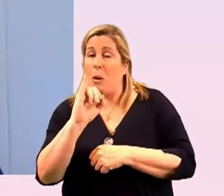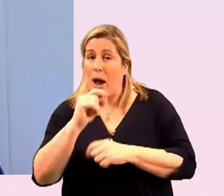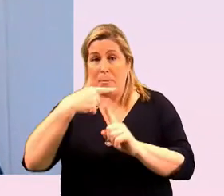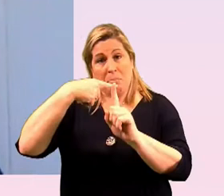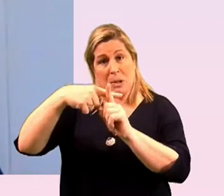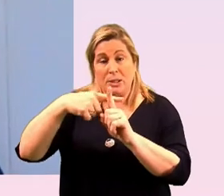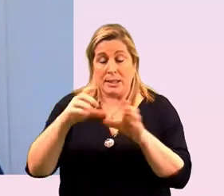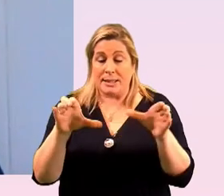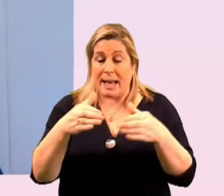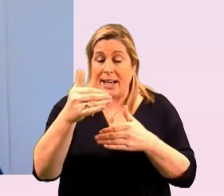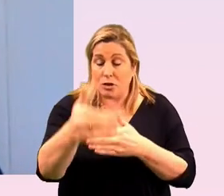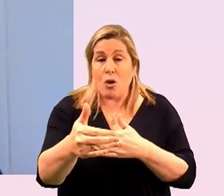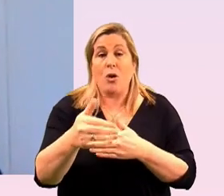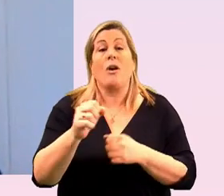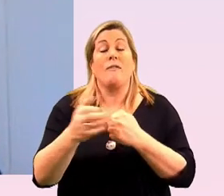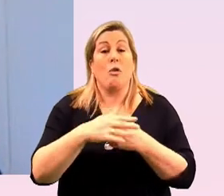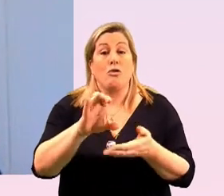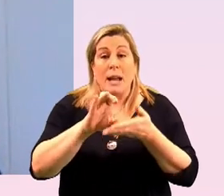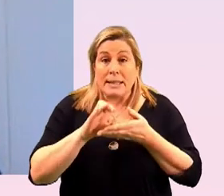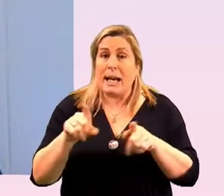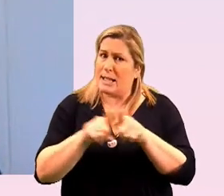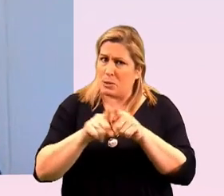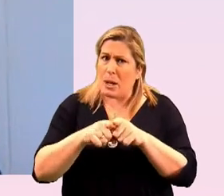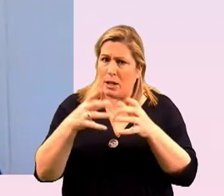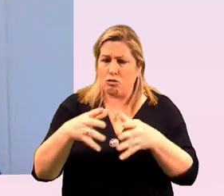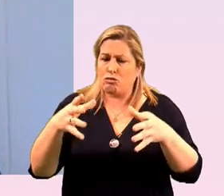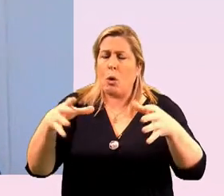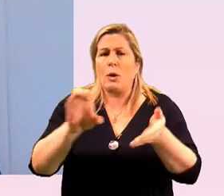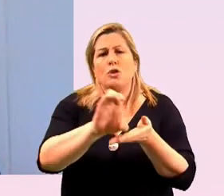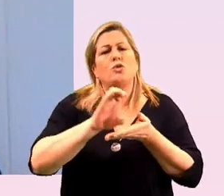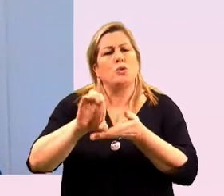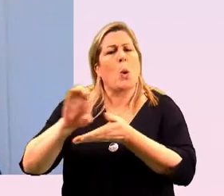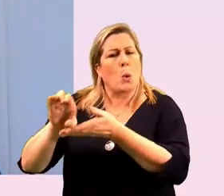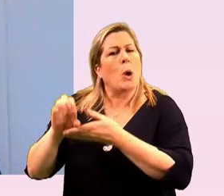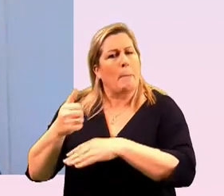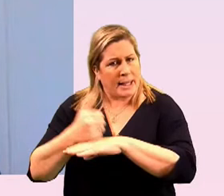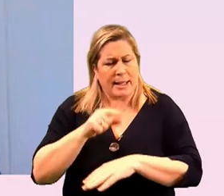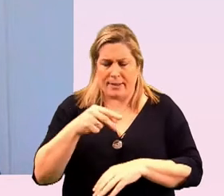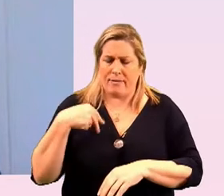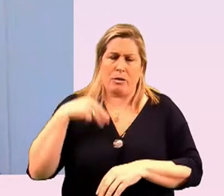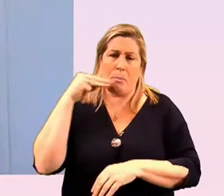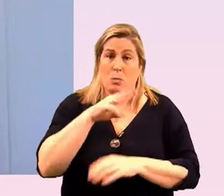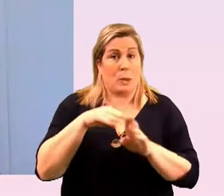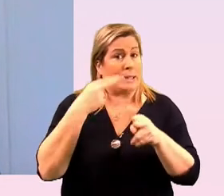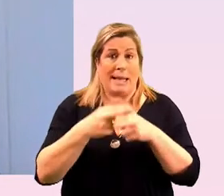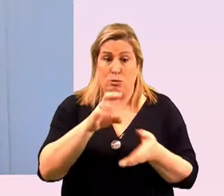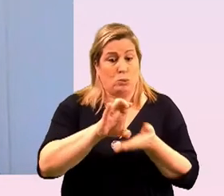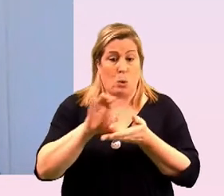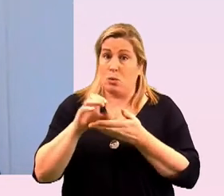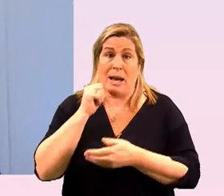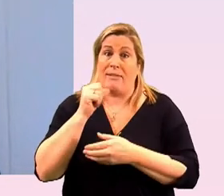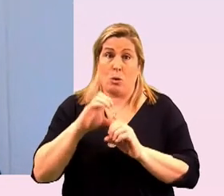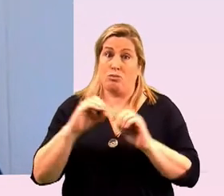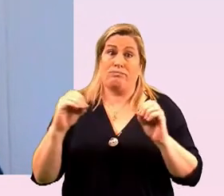as grantees but also growing the donor base which is so important without donors there are no grants